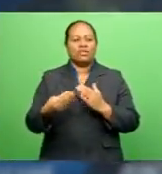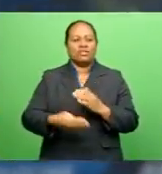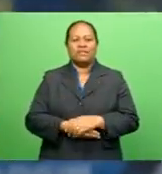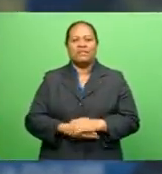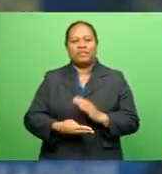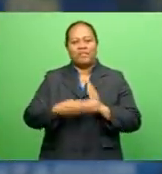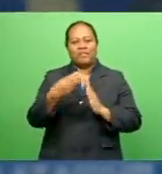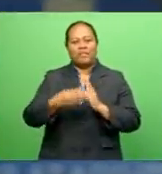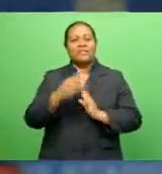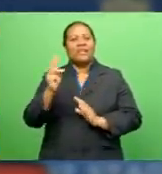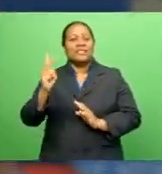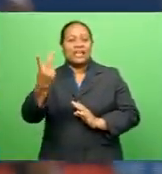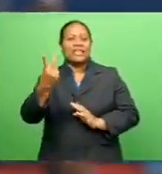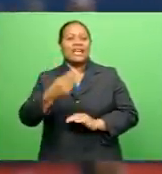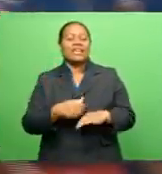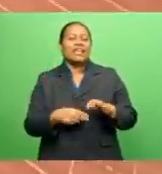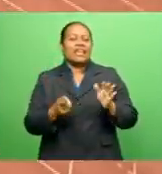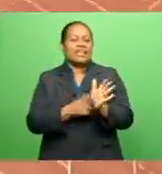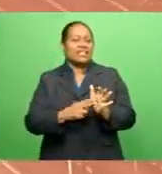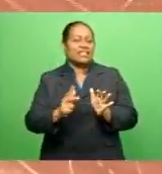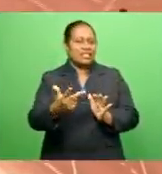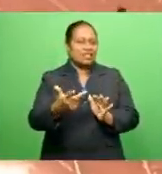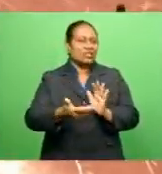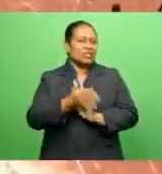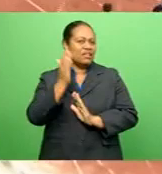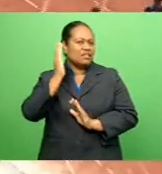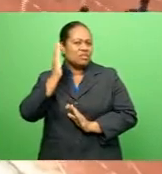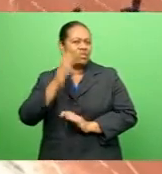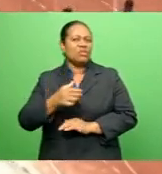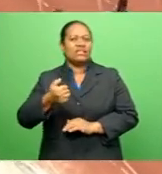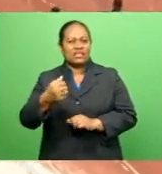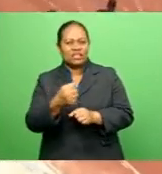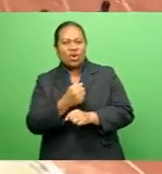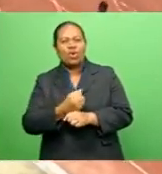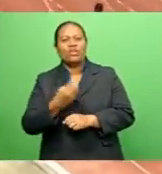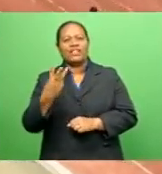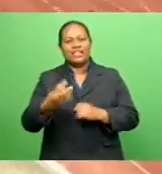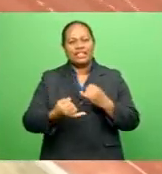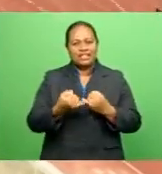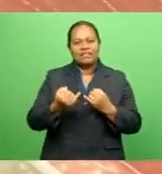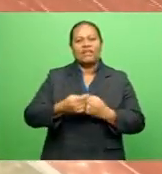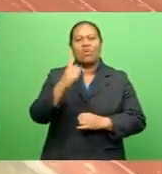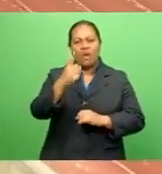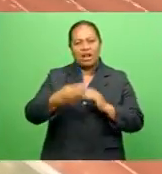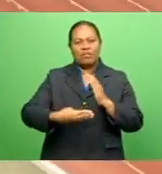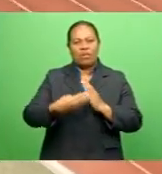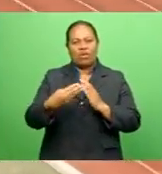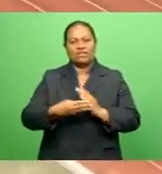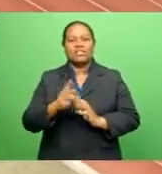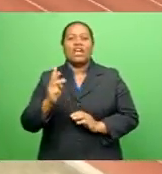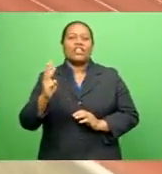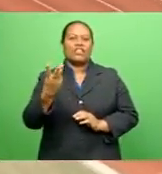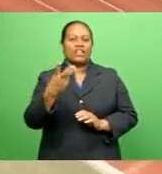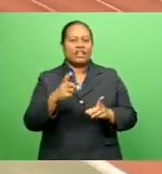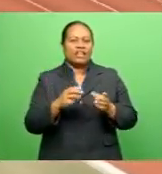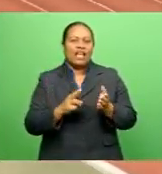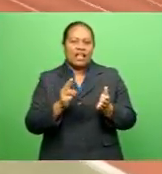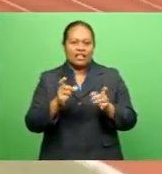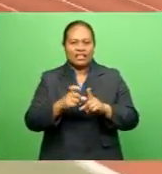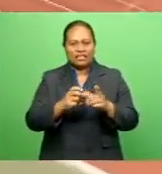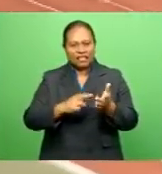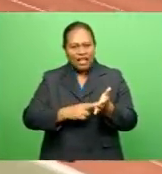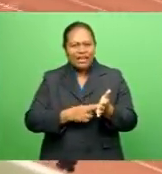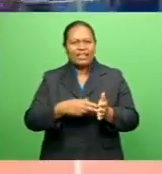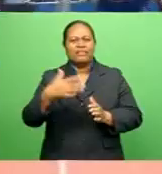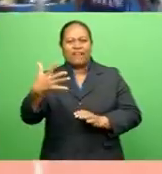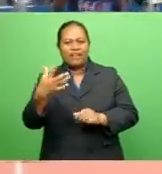In second place is Naseinu Secondary School With 6 gold, 3 silver and 1 bronze And settling for third is Dudley High School With